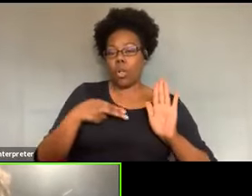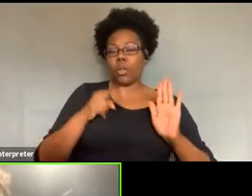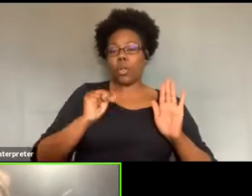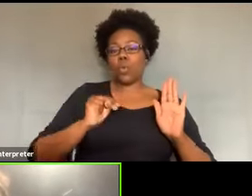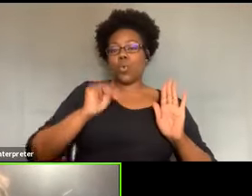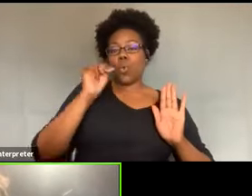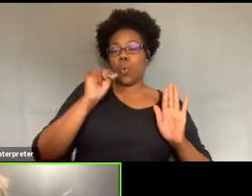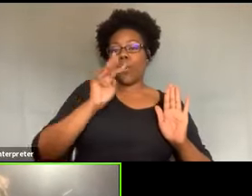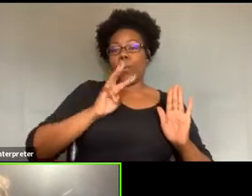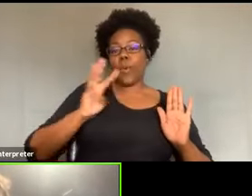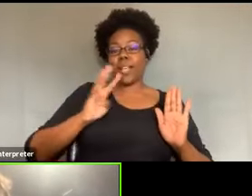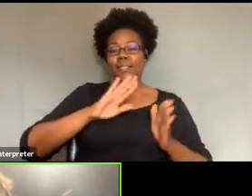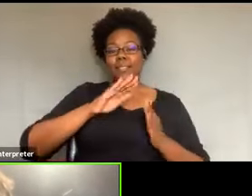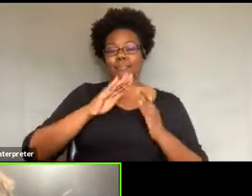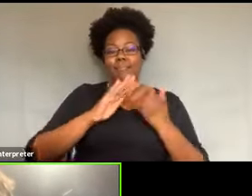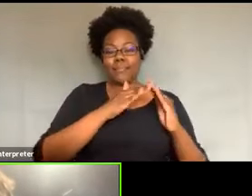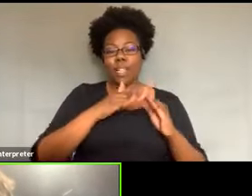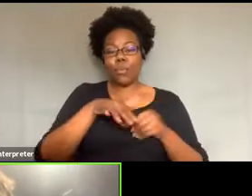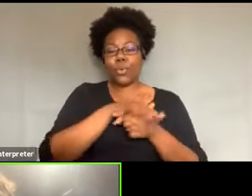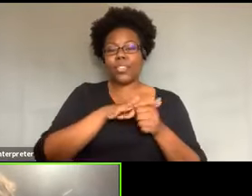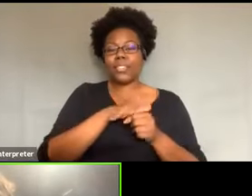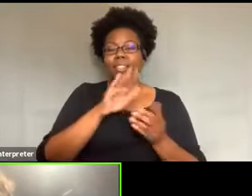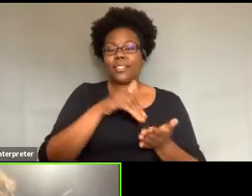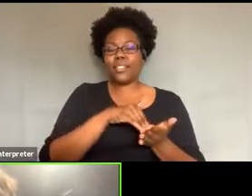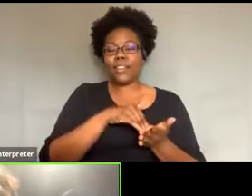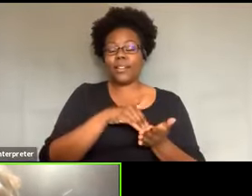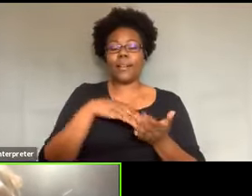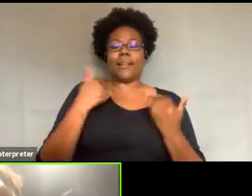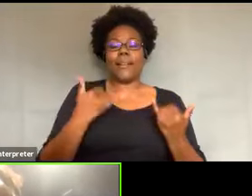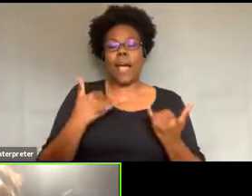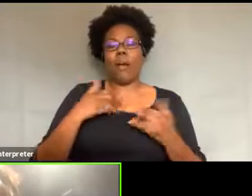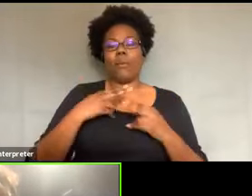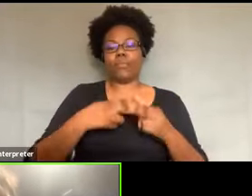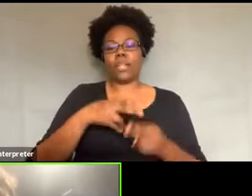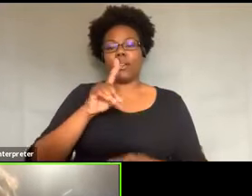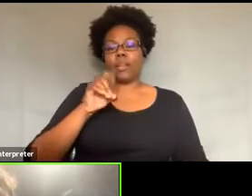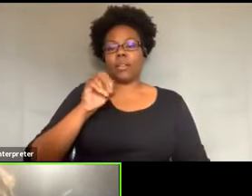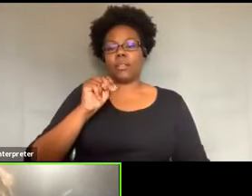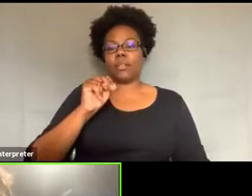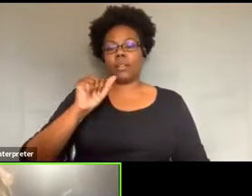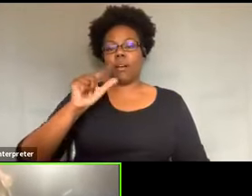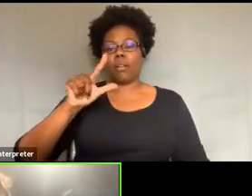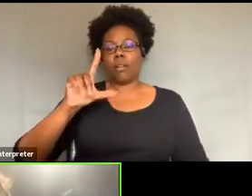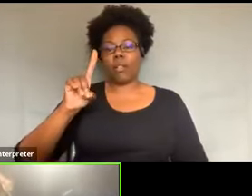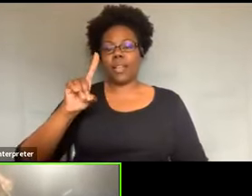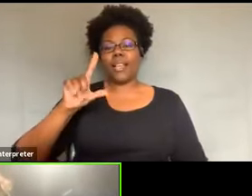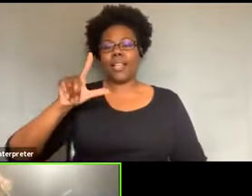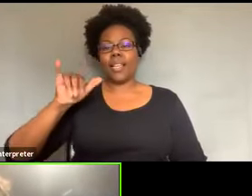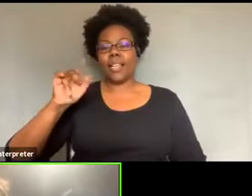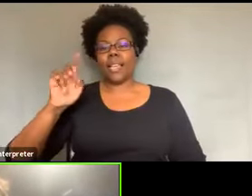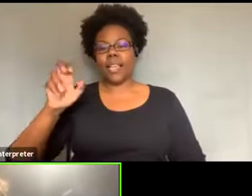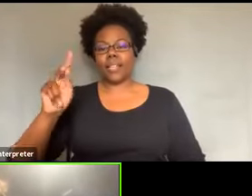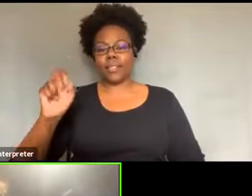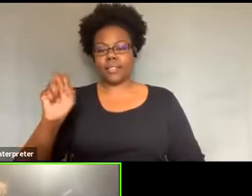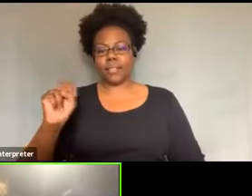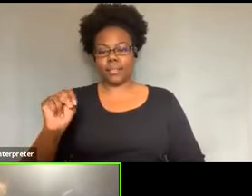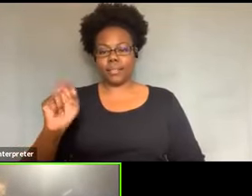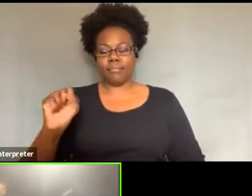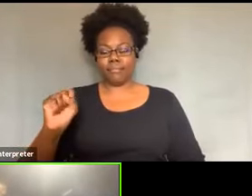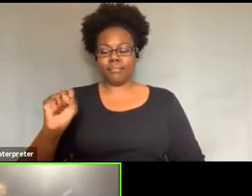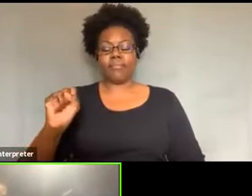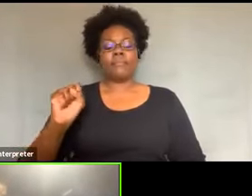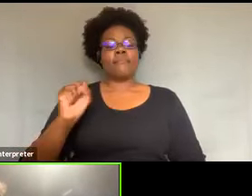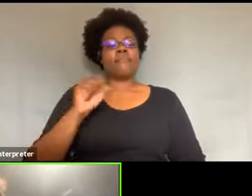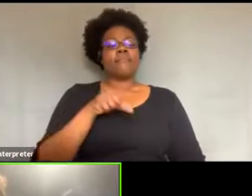Center. And I was working there, uh, as a Vista volunteer. And there was a man named Frank, um, he worked at,